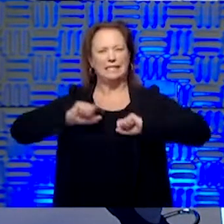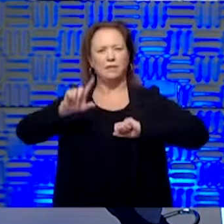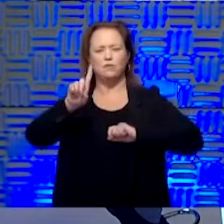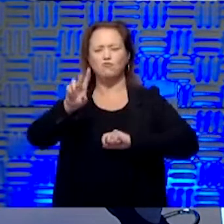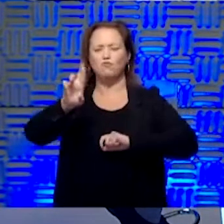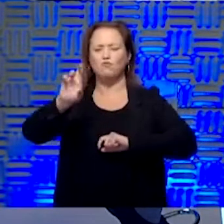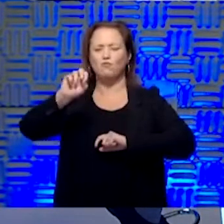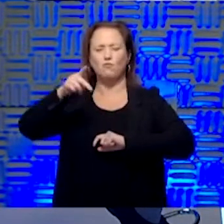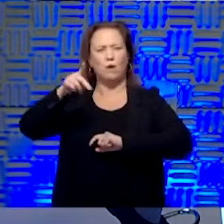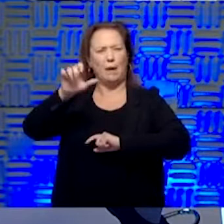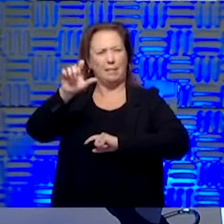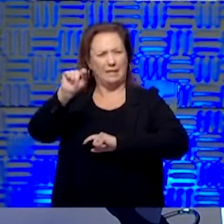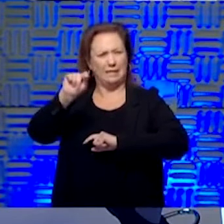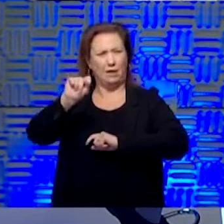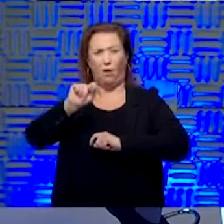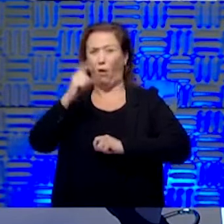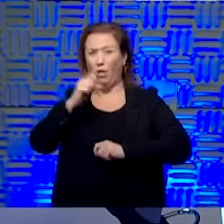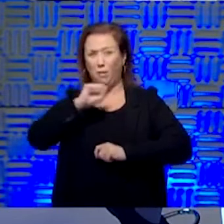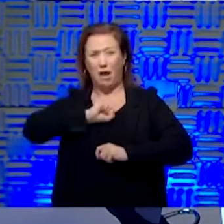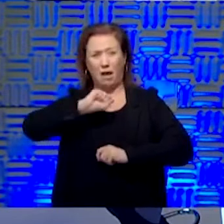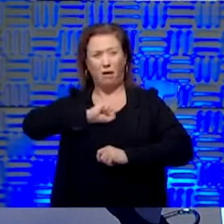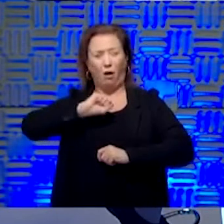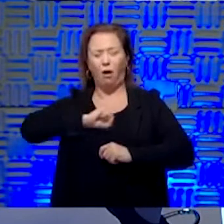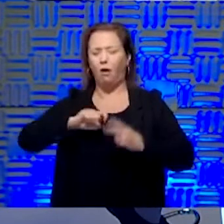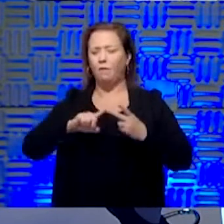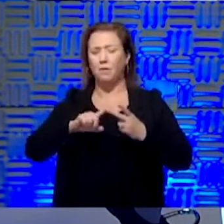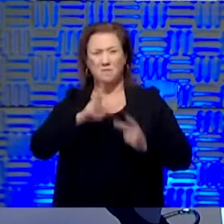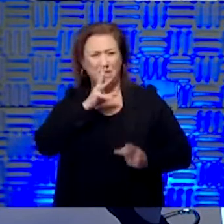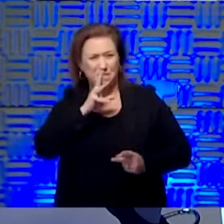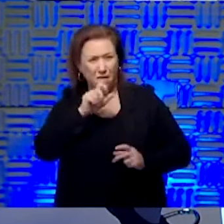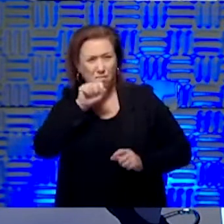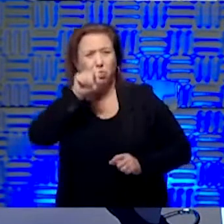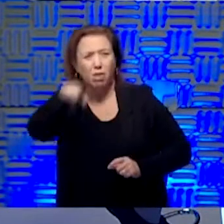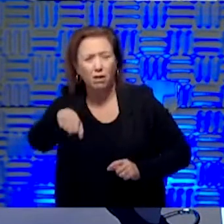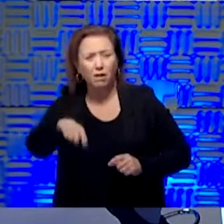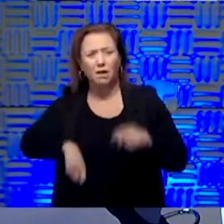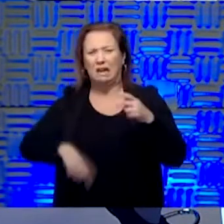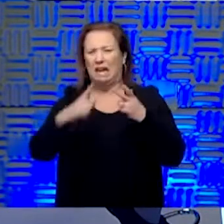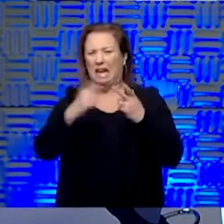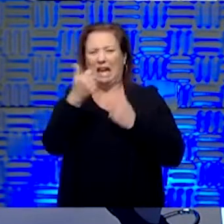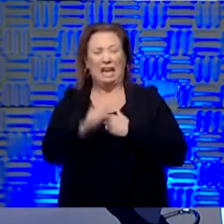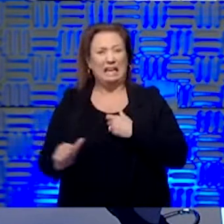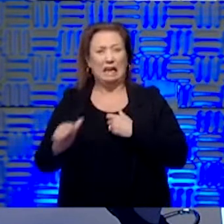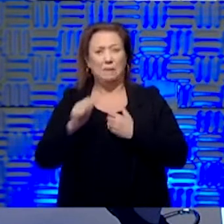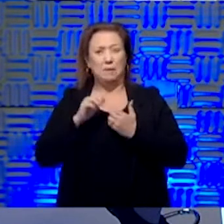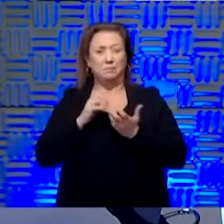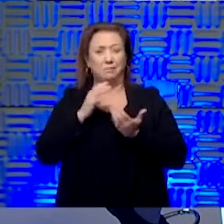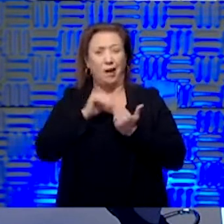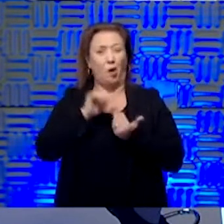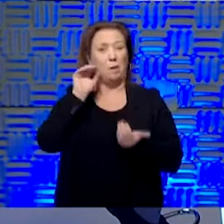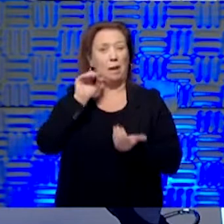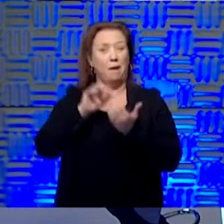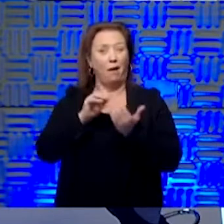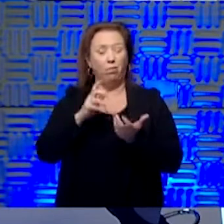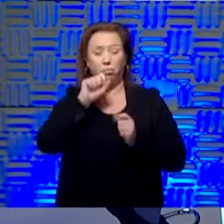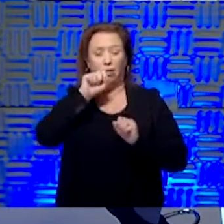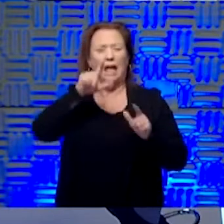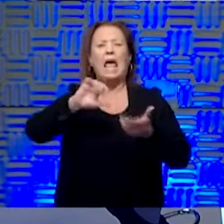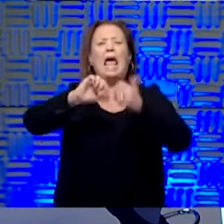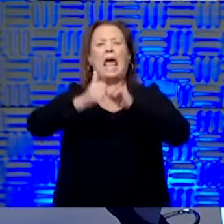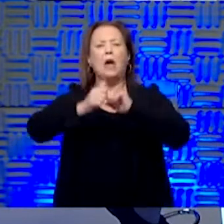those droplets is only when I cough, is it when I talk, is it any time I open my mouth, that's a potential. How am I